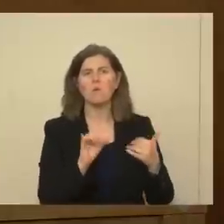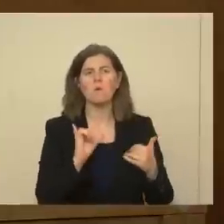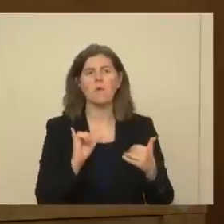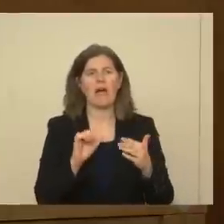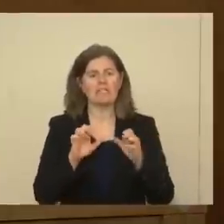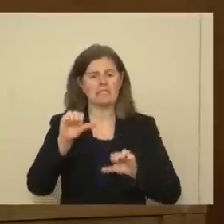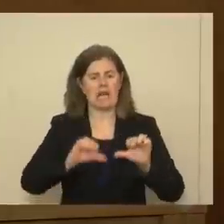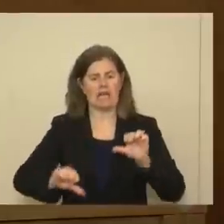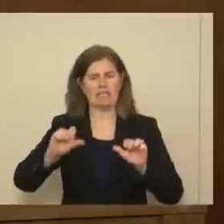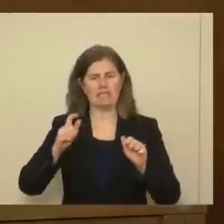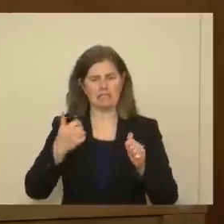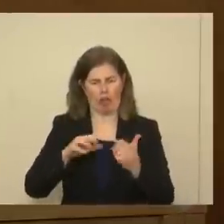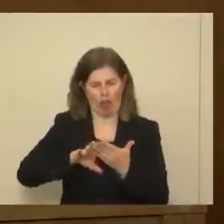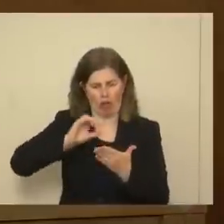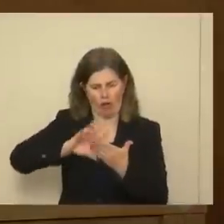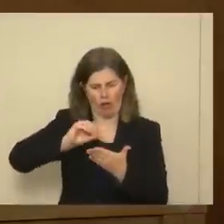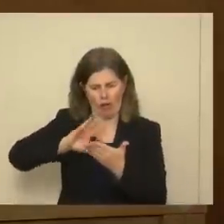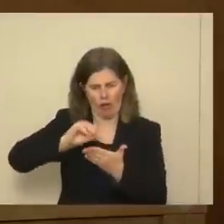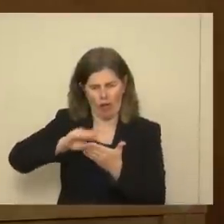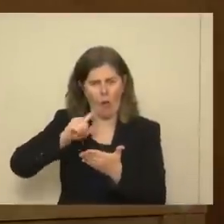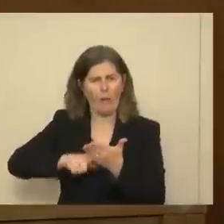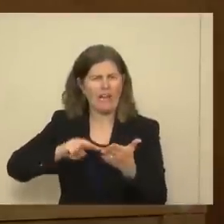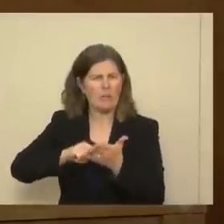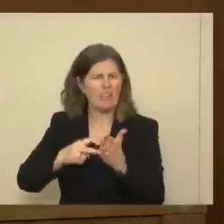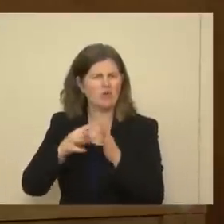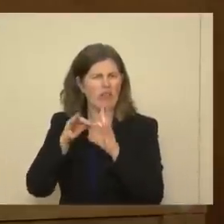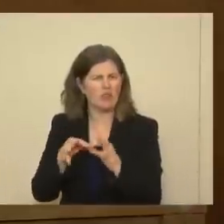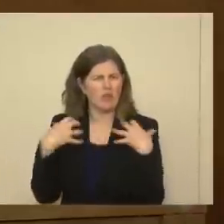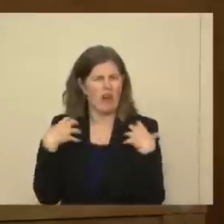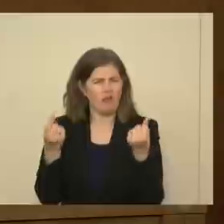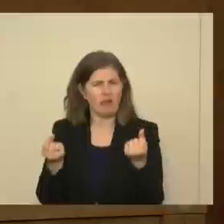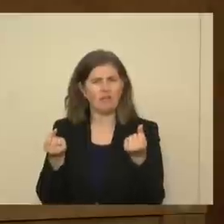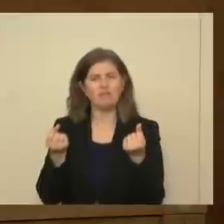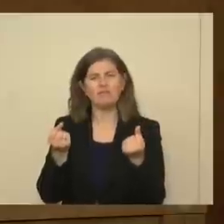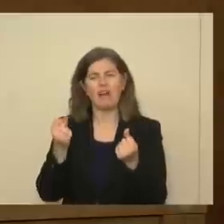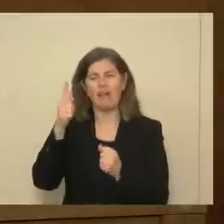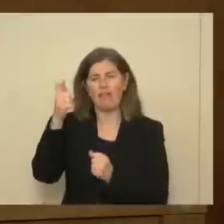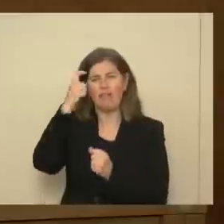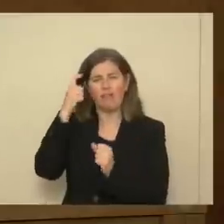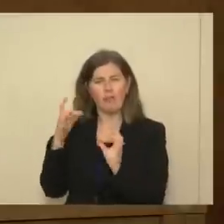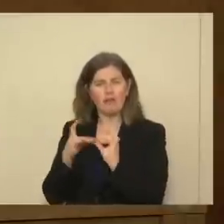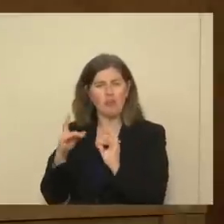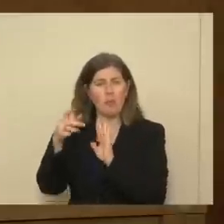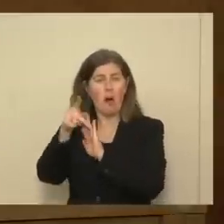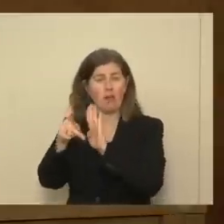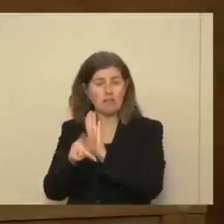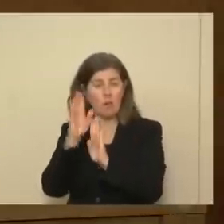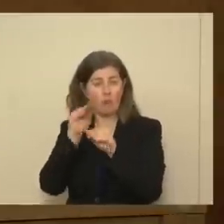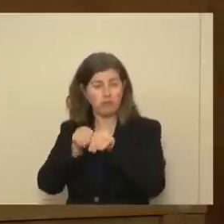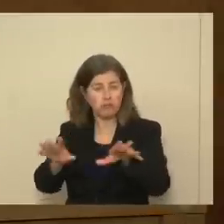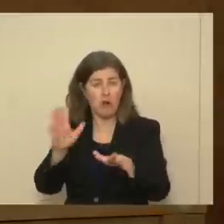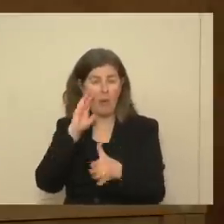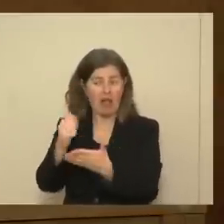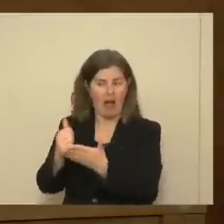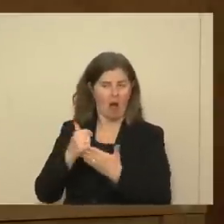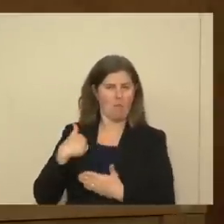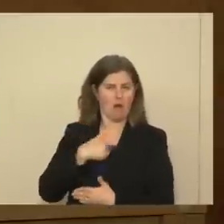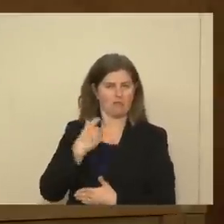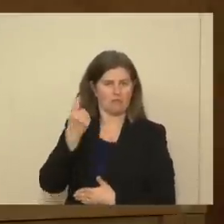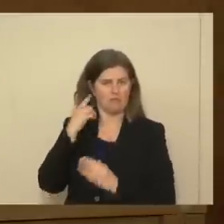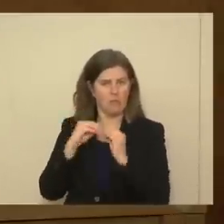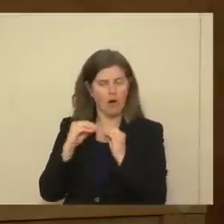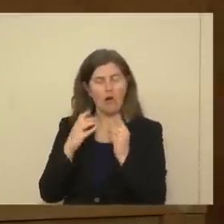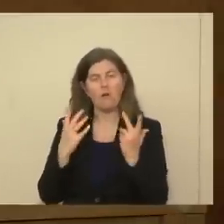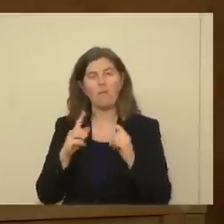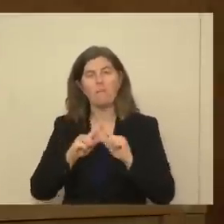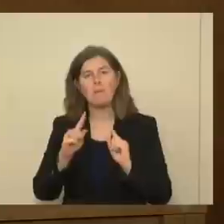science about what recovery is. Governor mentioned the policy statements that are coming out that would help. And I would